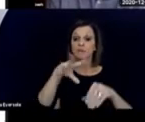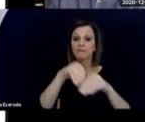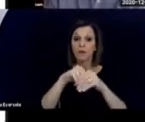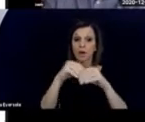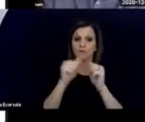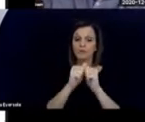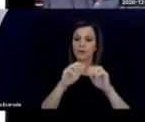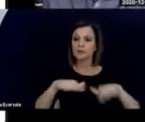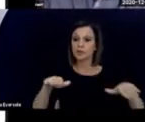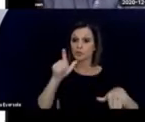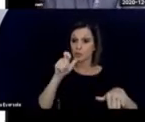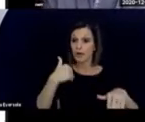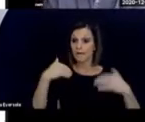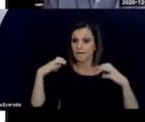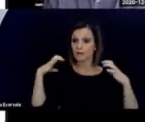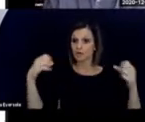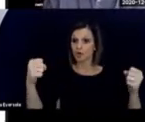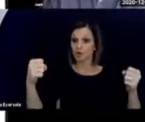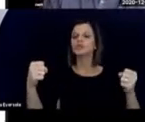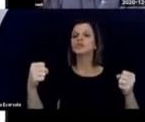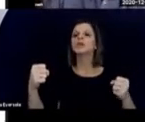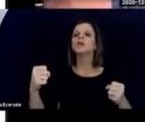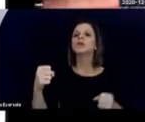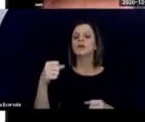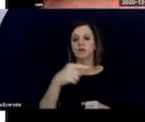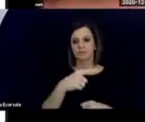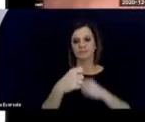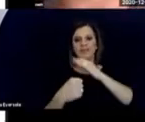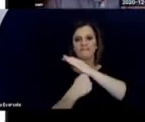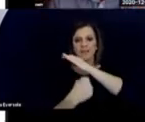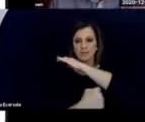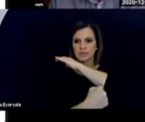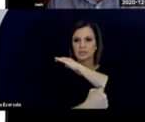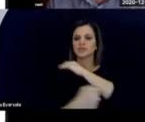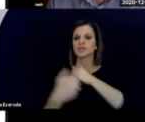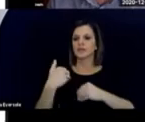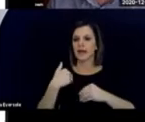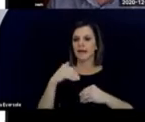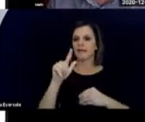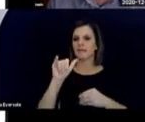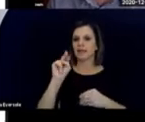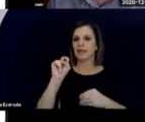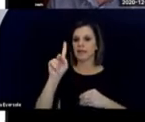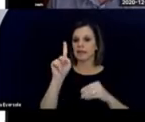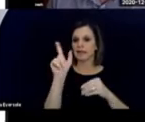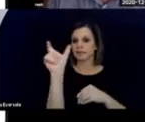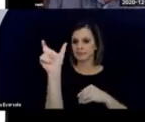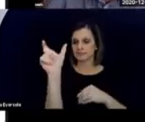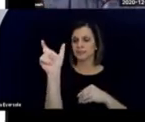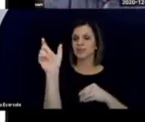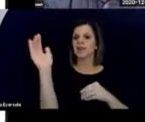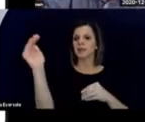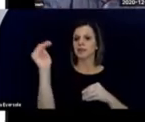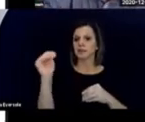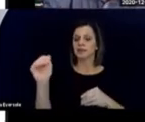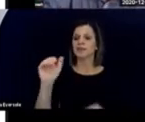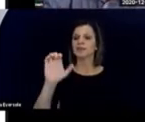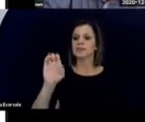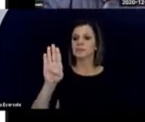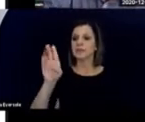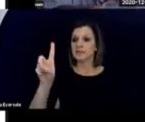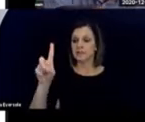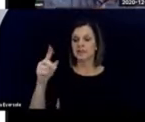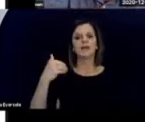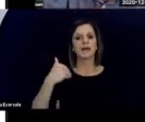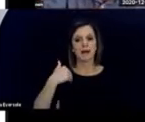If you're involved with children with charge syndrome, the Charge Syndrome Foundation is the first link. NCDB,